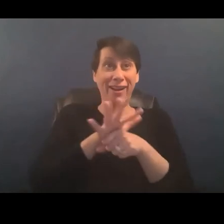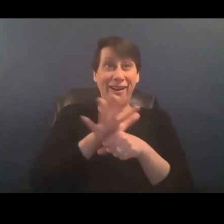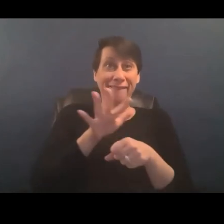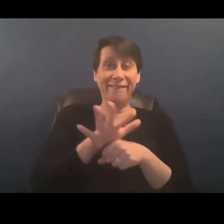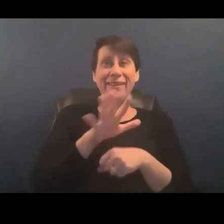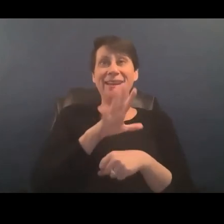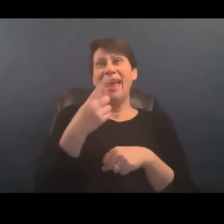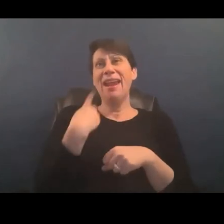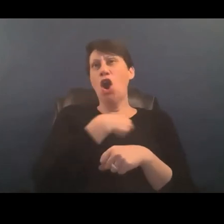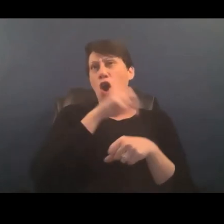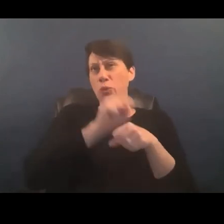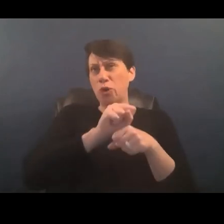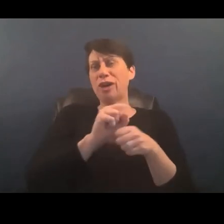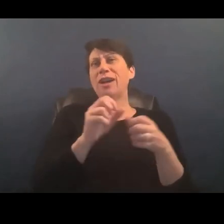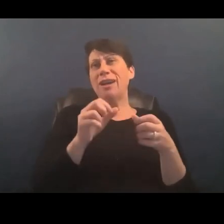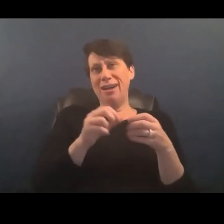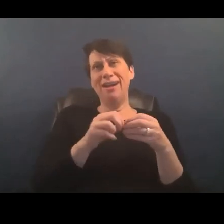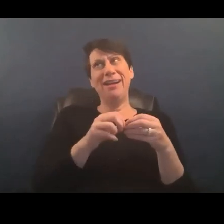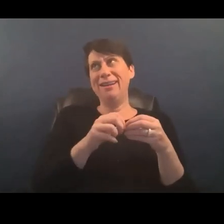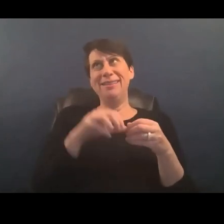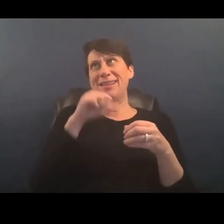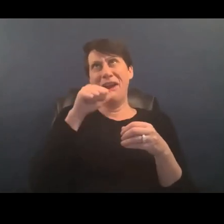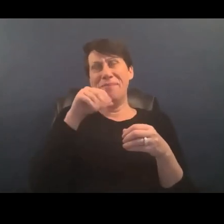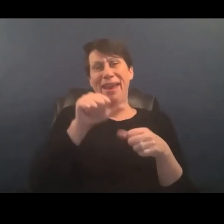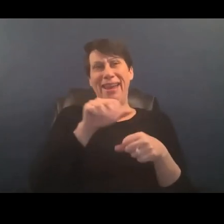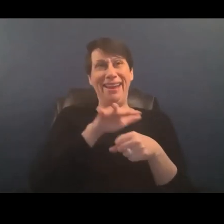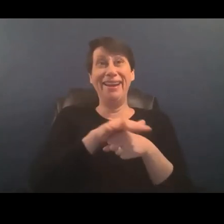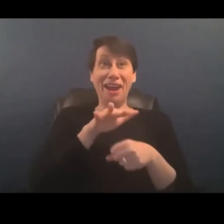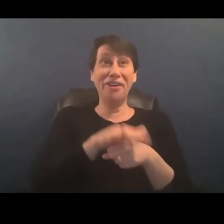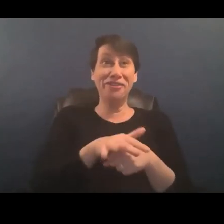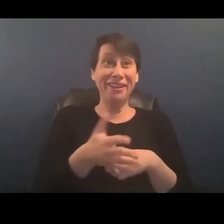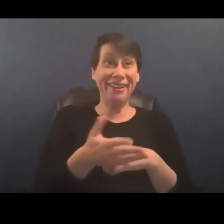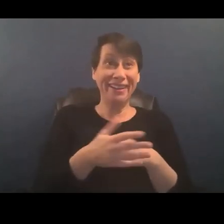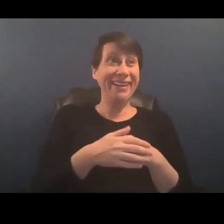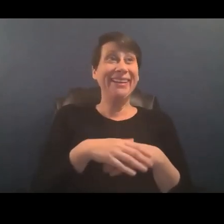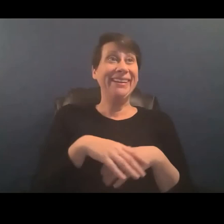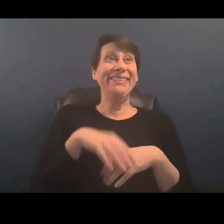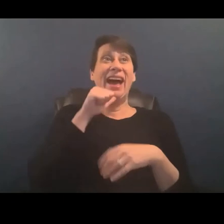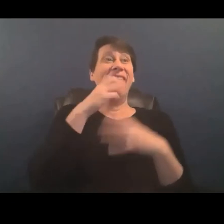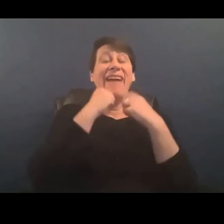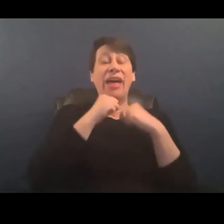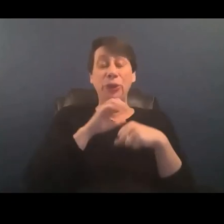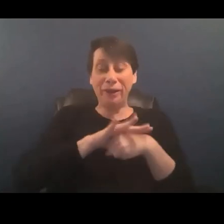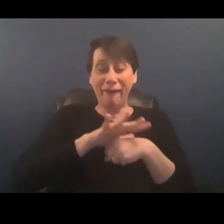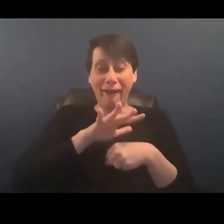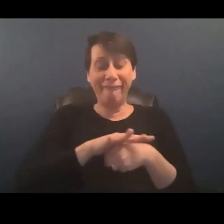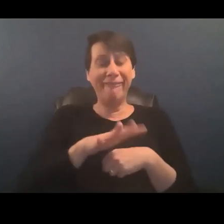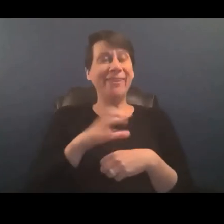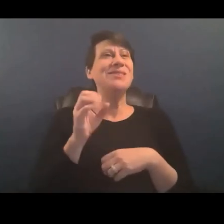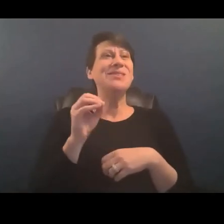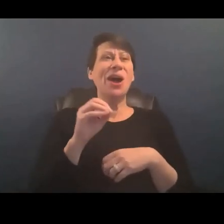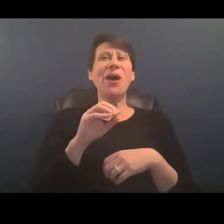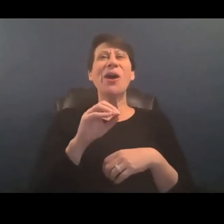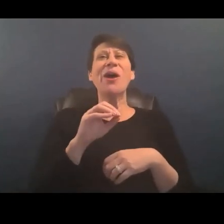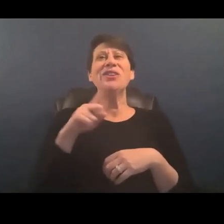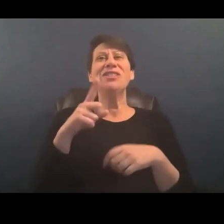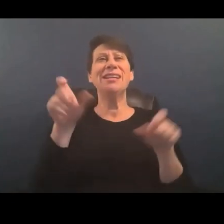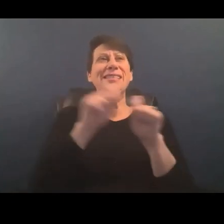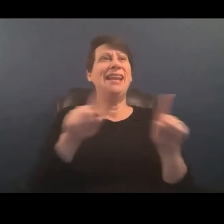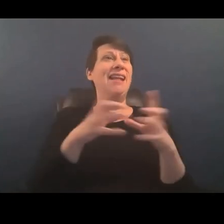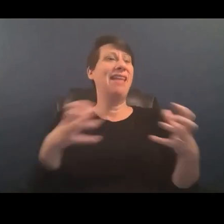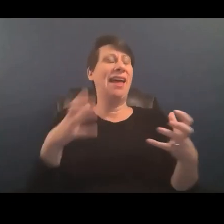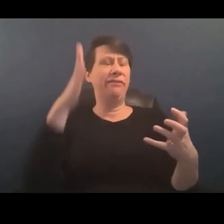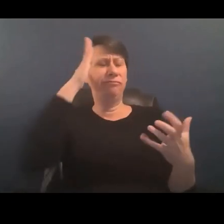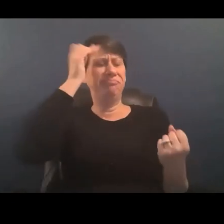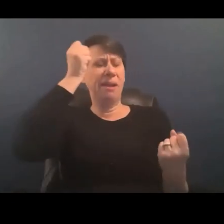and our work is already probably underpaid um and undervalued and so just really sending a lot of empathy for